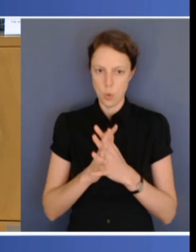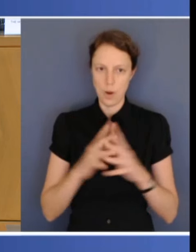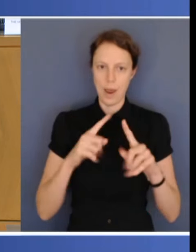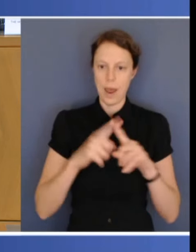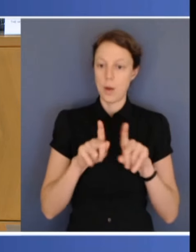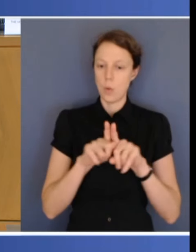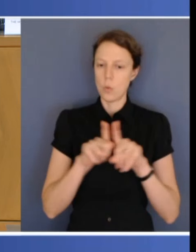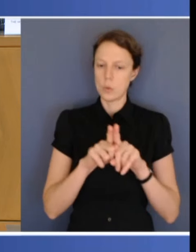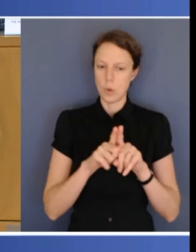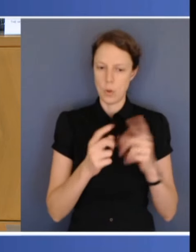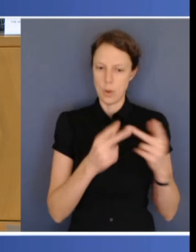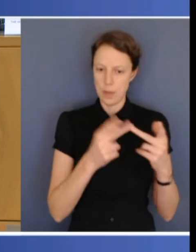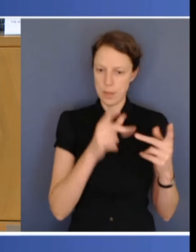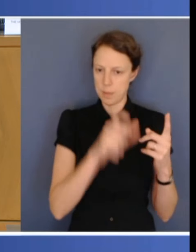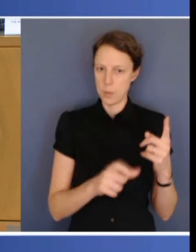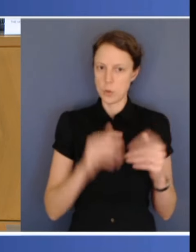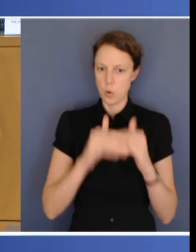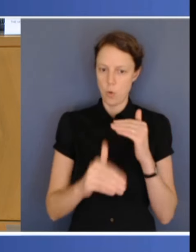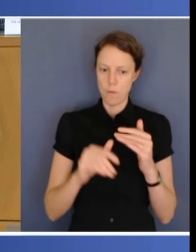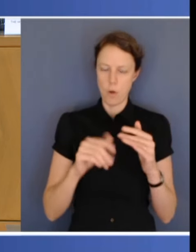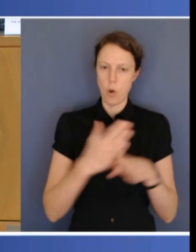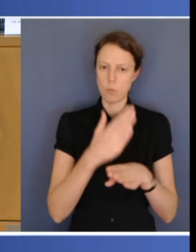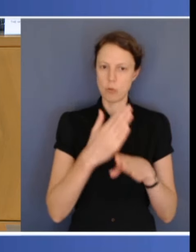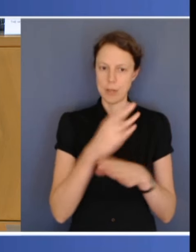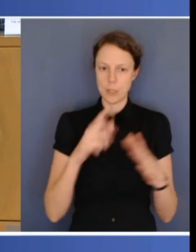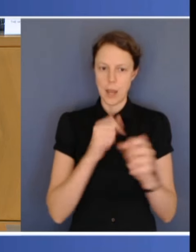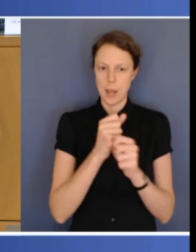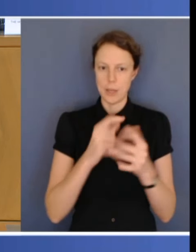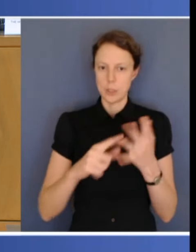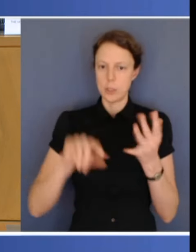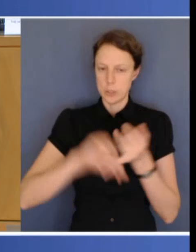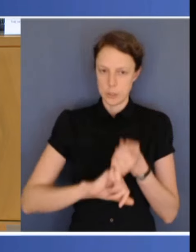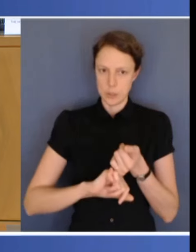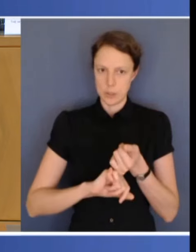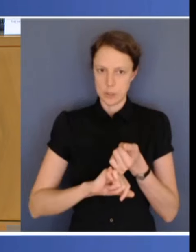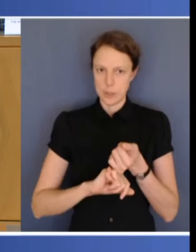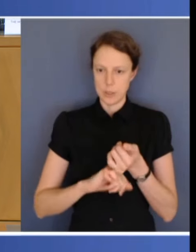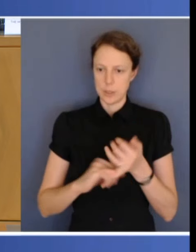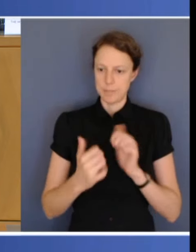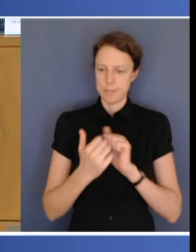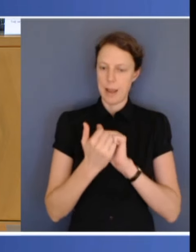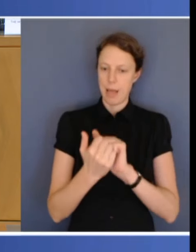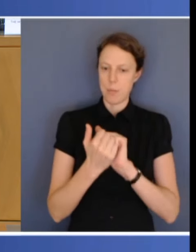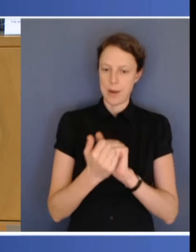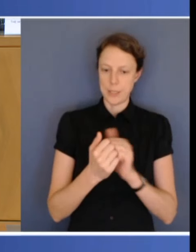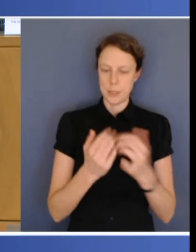that is occurring between the Commonwealth and State and Territory Law Enforcement. This was a very successful